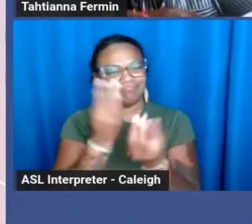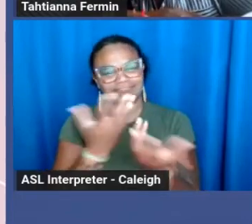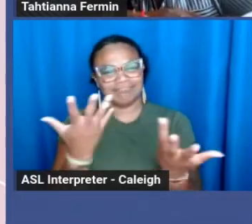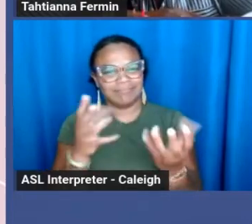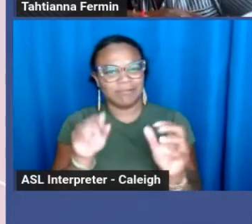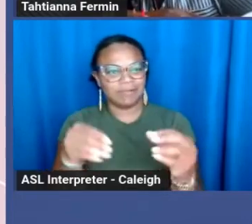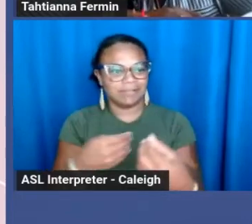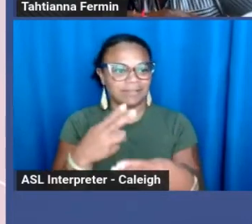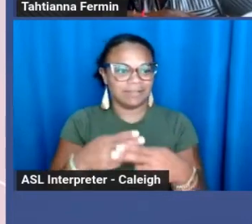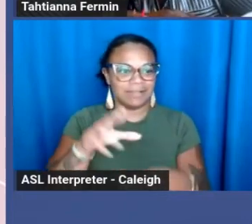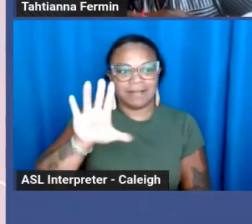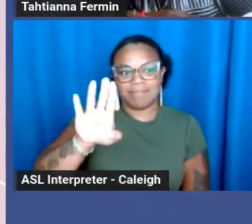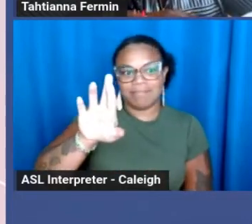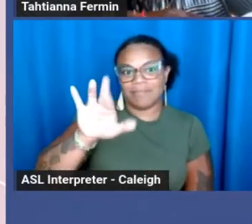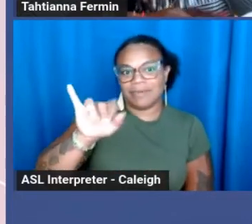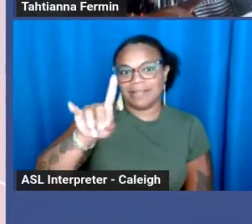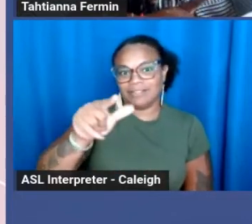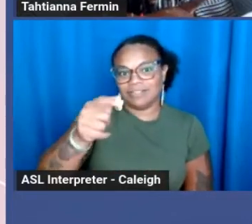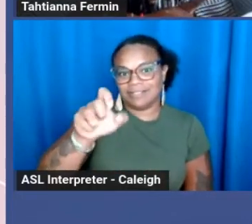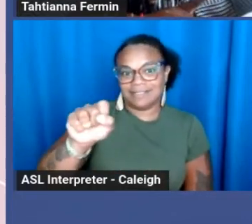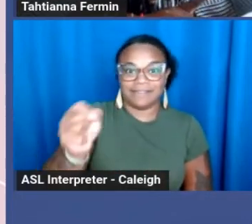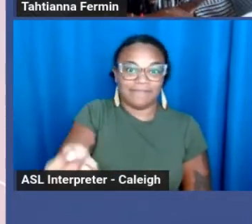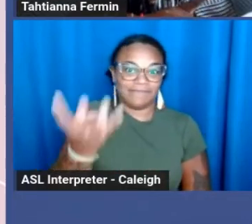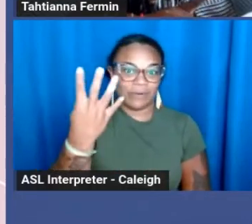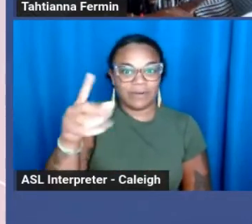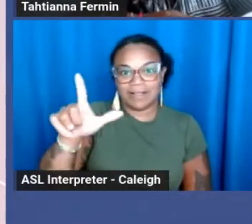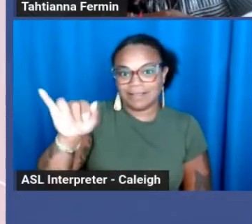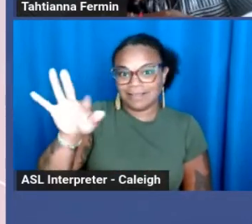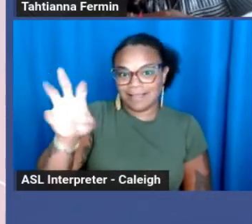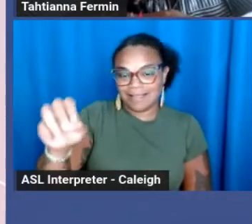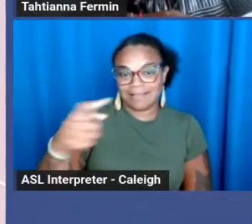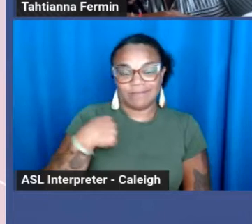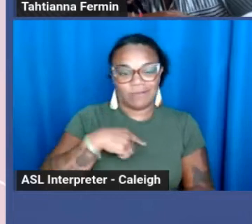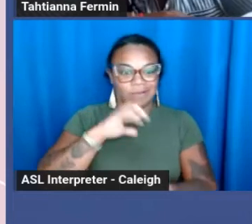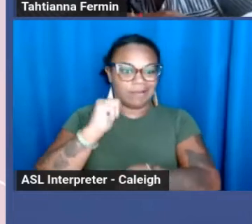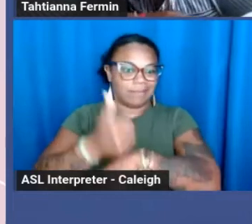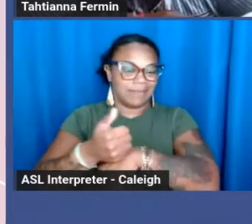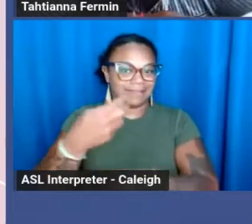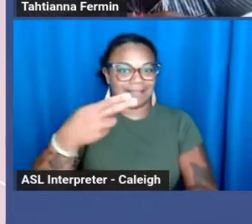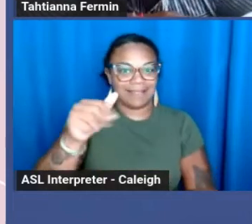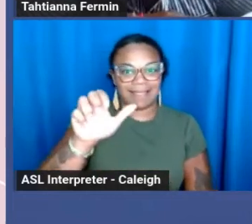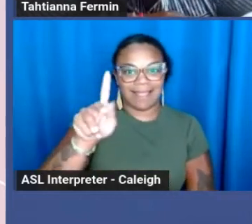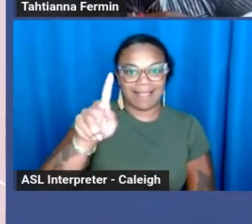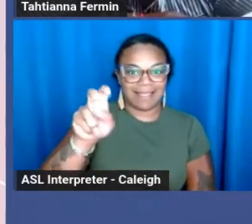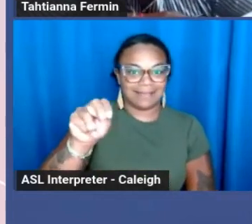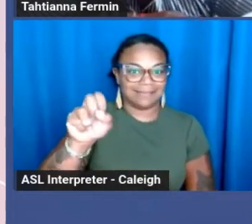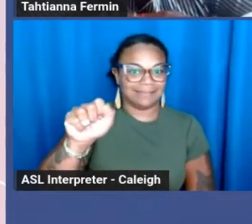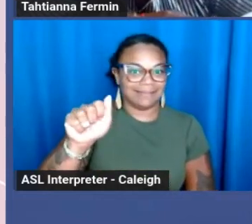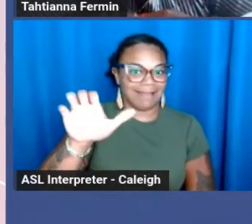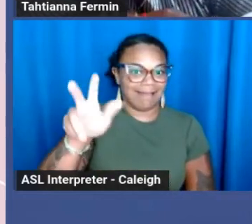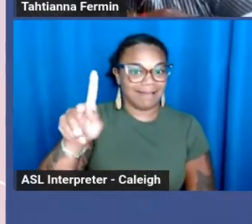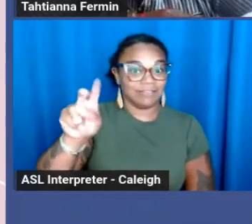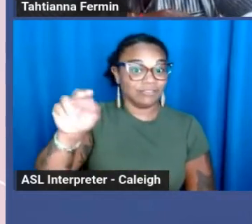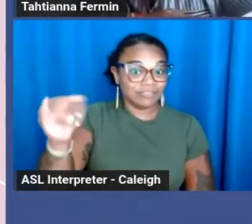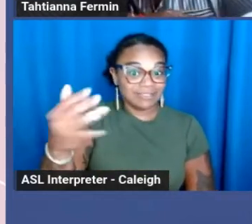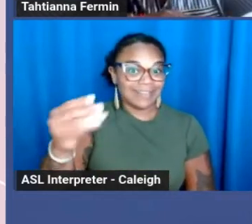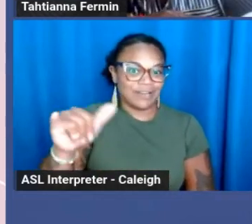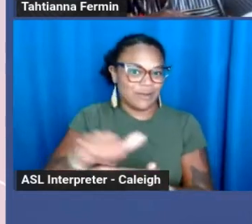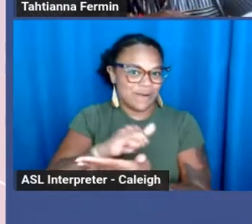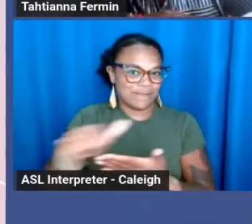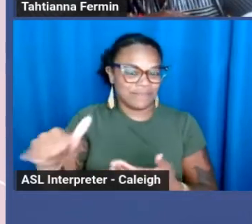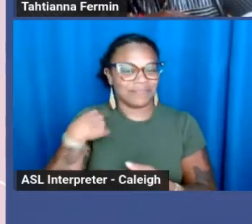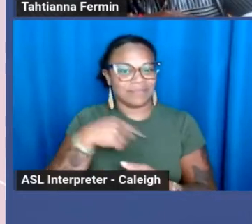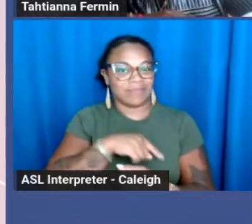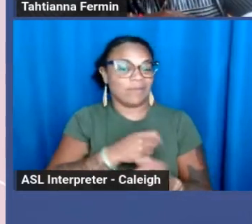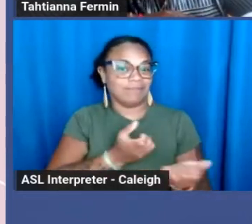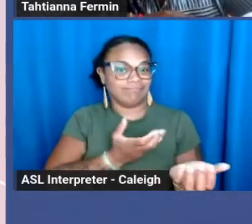Bridges for Life. Bridges for Life is based in Hackensack, New Jersey and in New York. We cater to